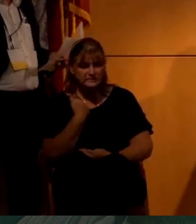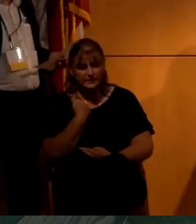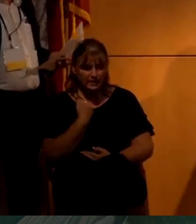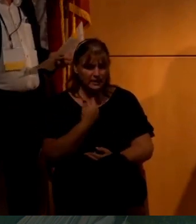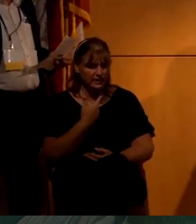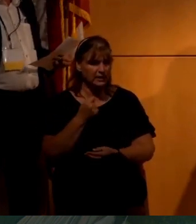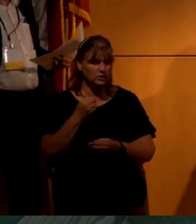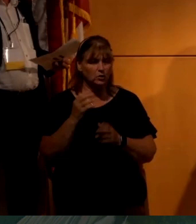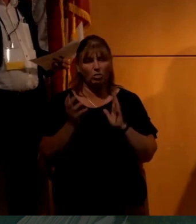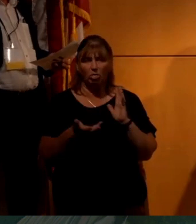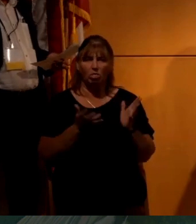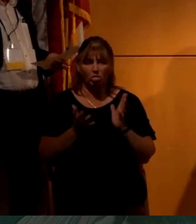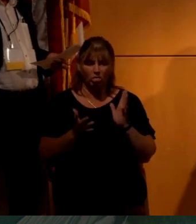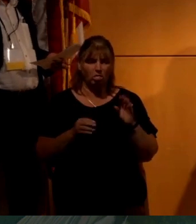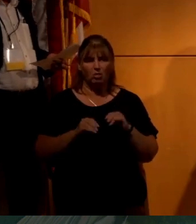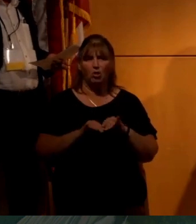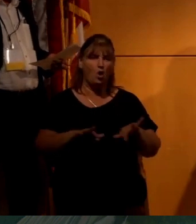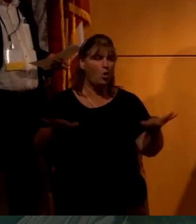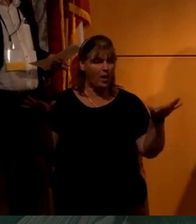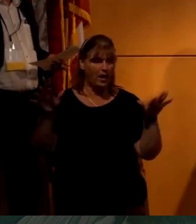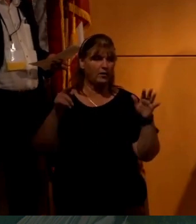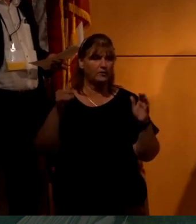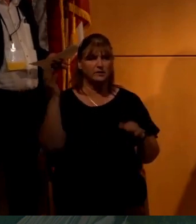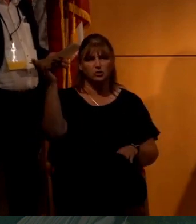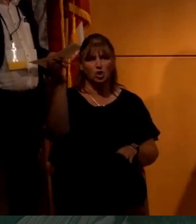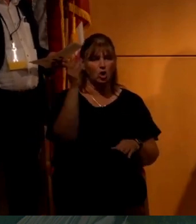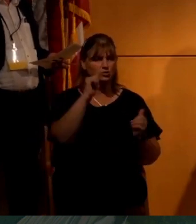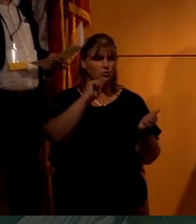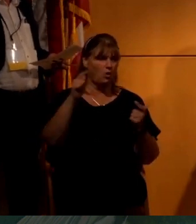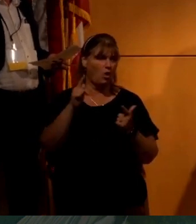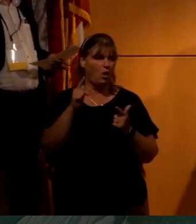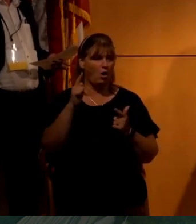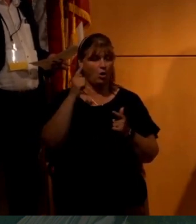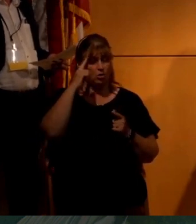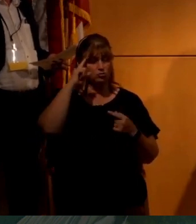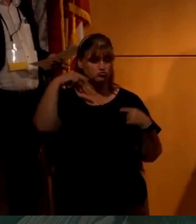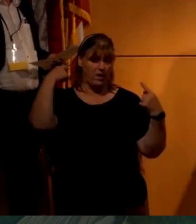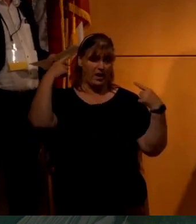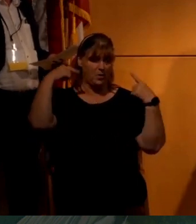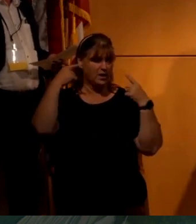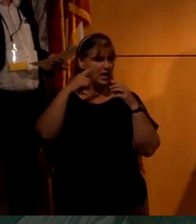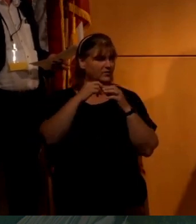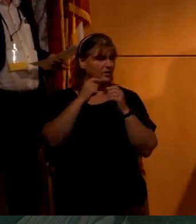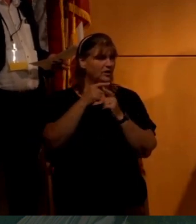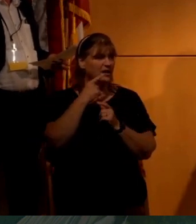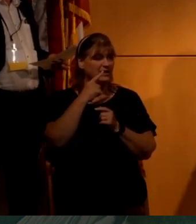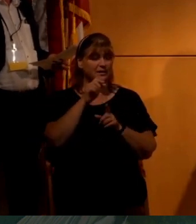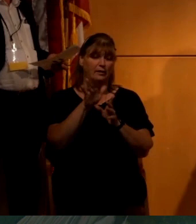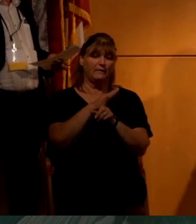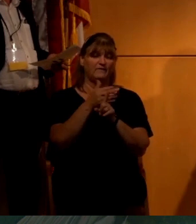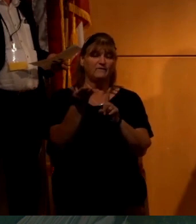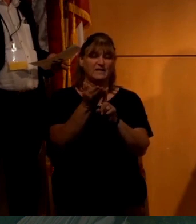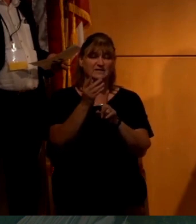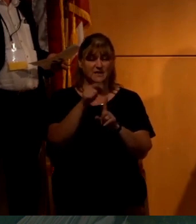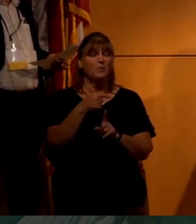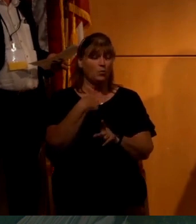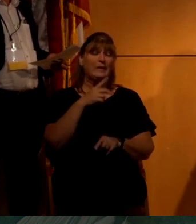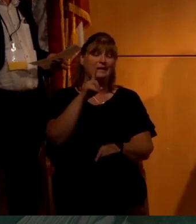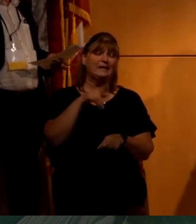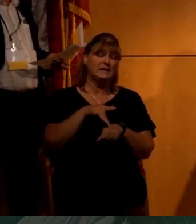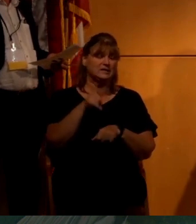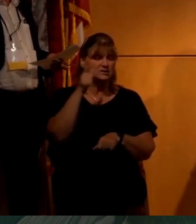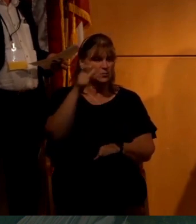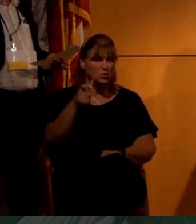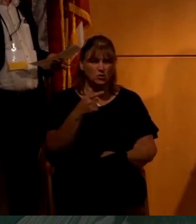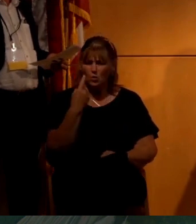to, uh, to go out and, and talk to every single crackpot out there and convince them that they went to the moon. Um, in fact,